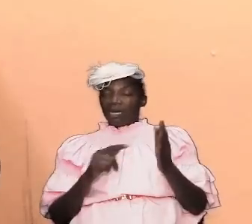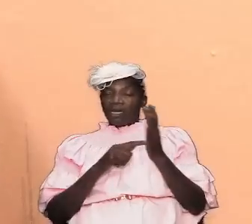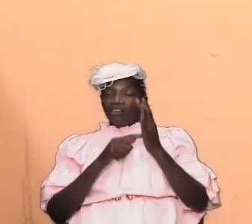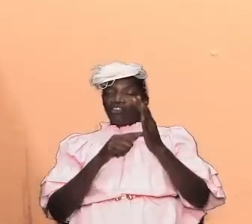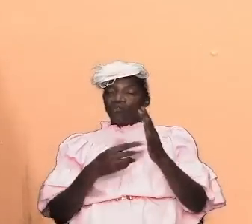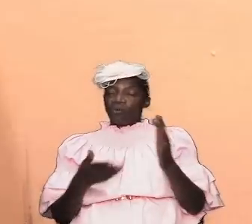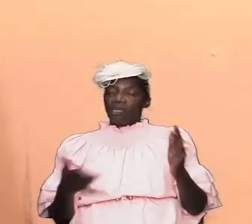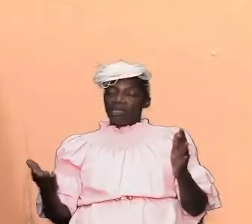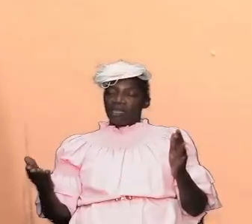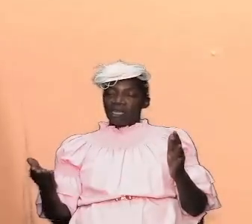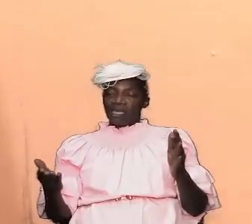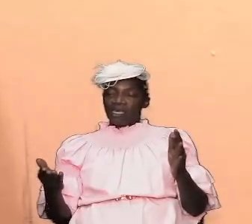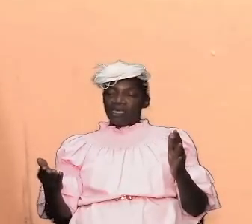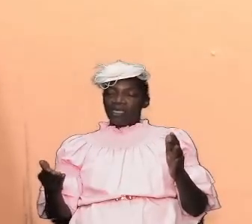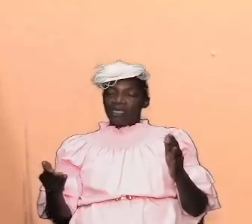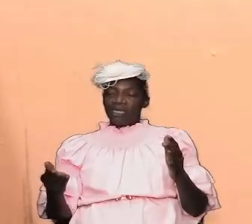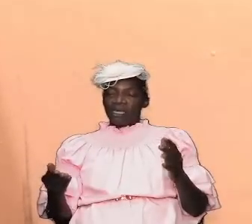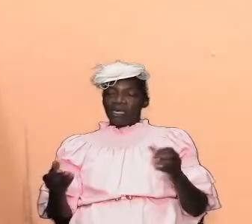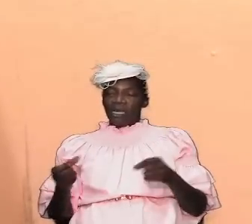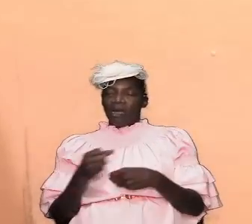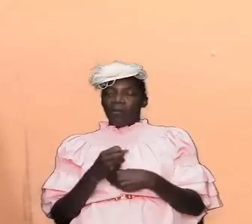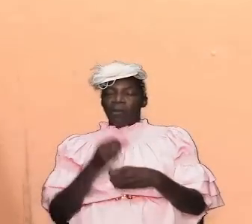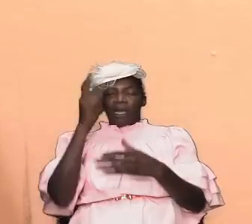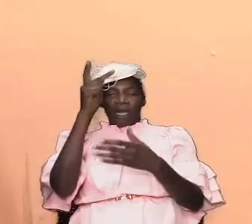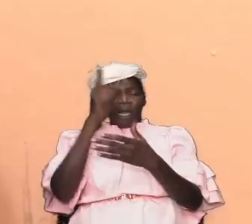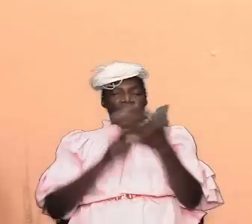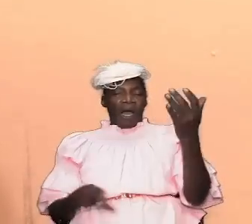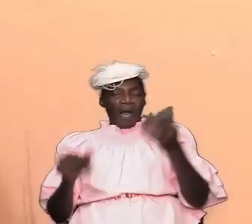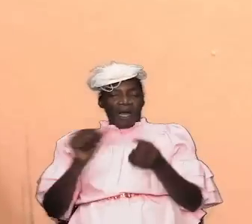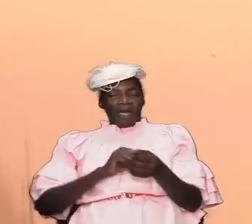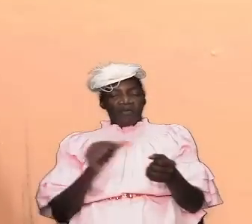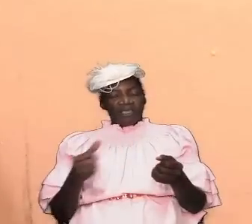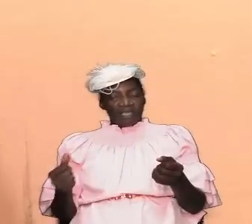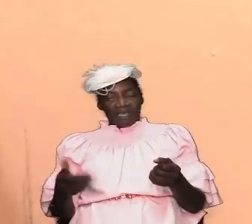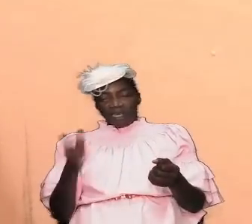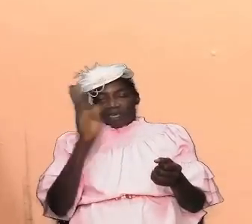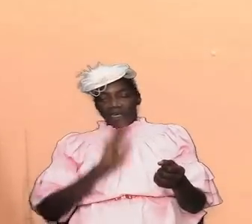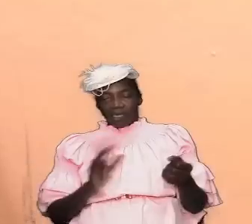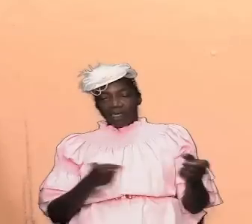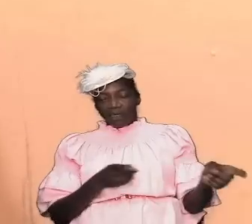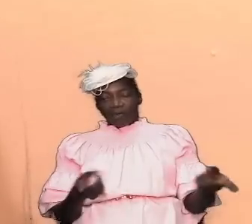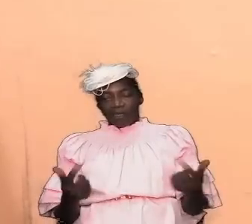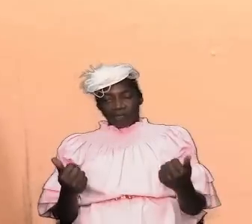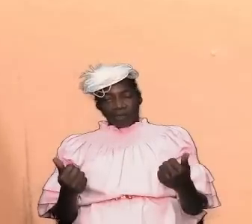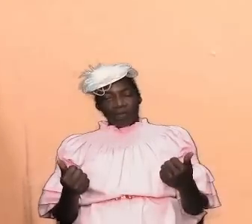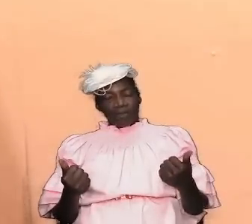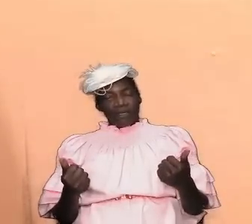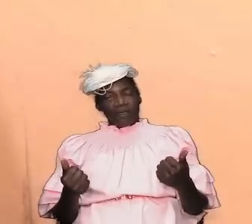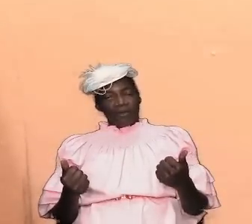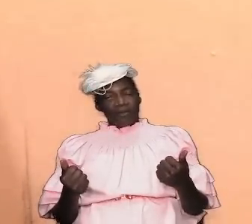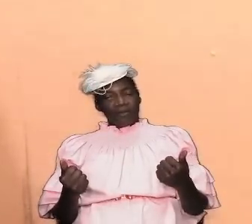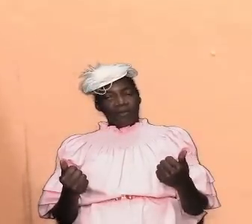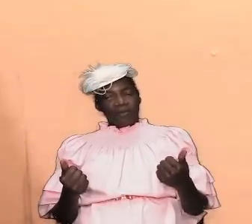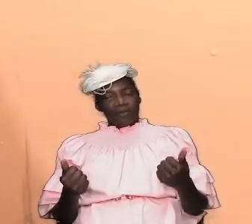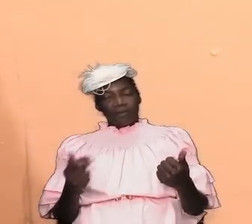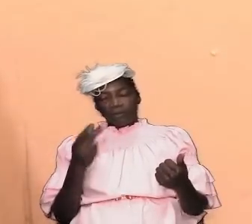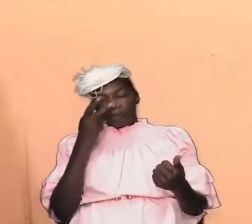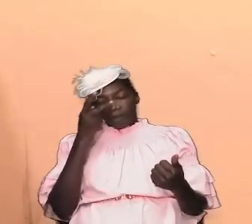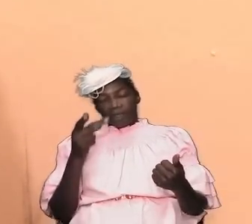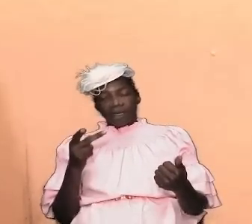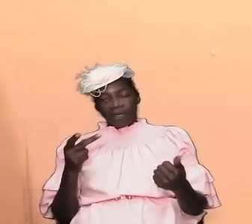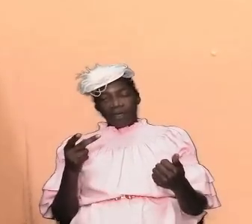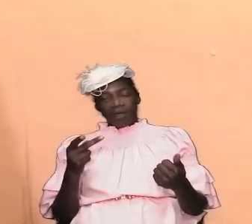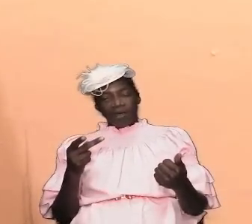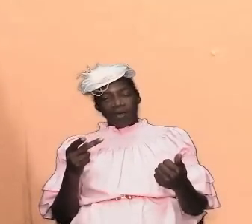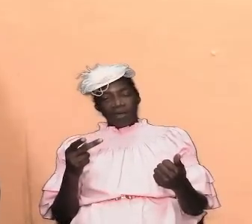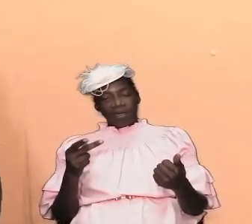that would have formed a part of everything that he was doing coming down the line we are going to look back at